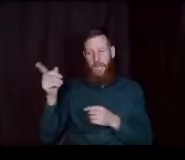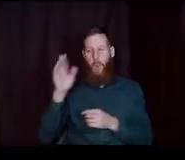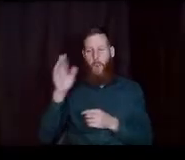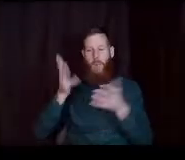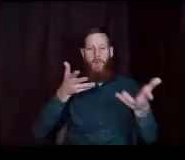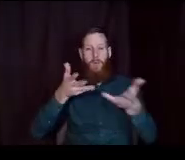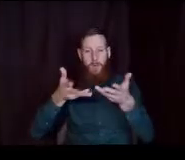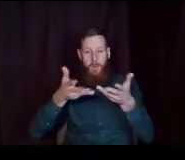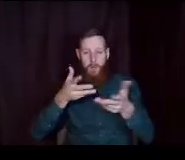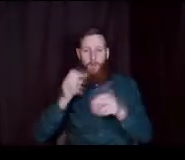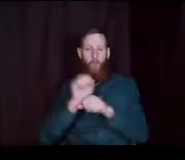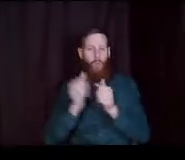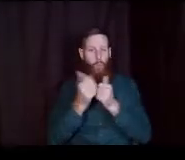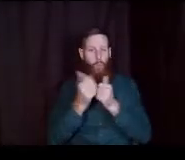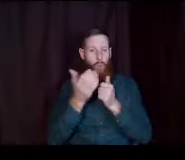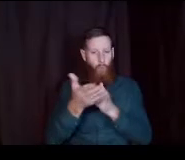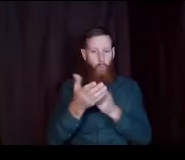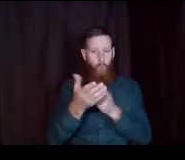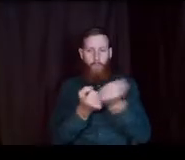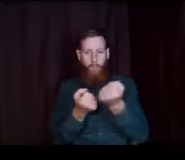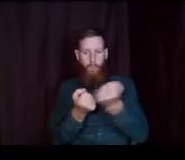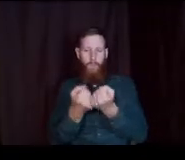to support you with funding